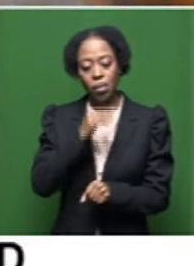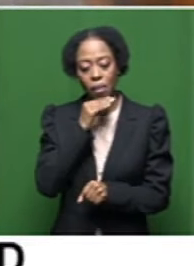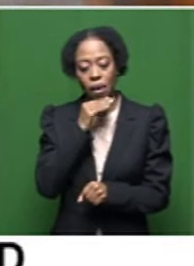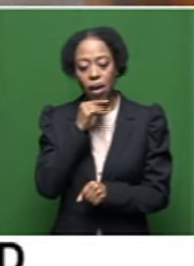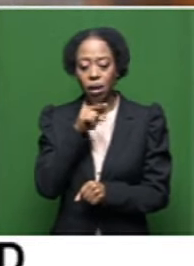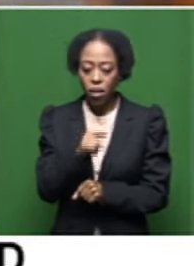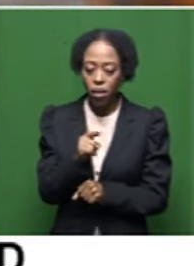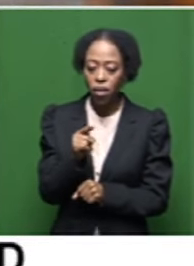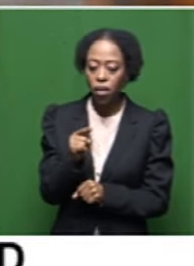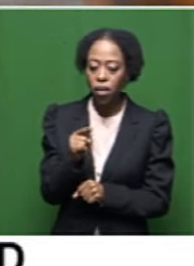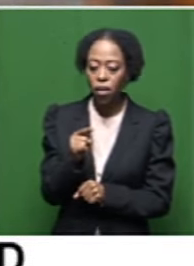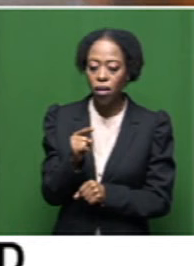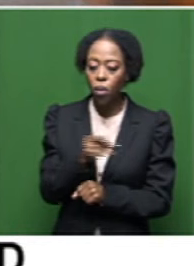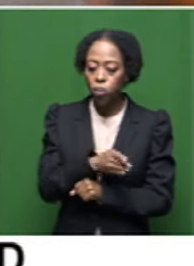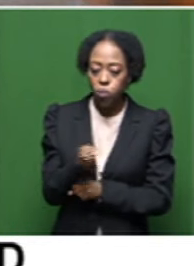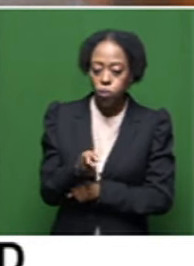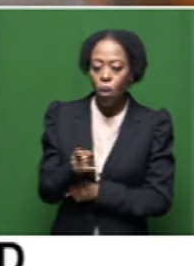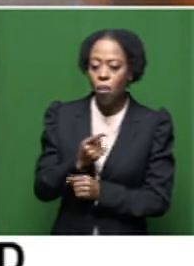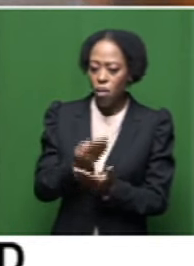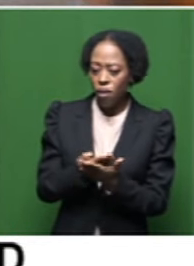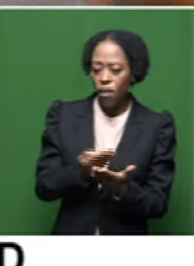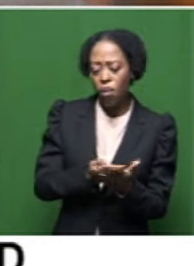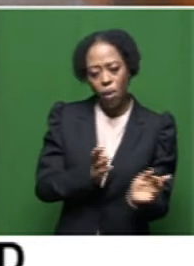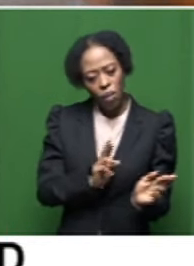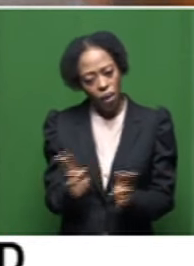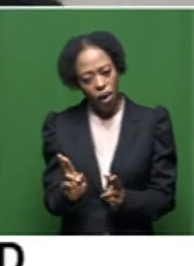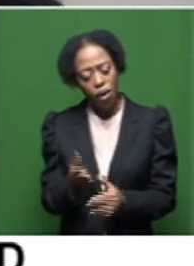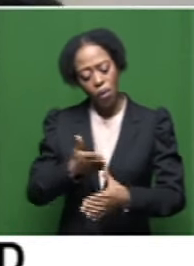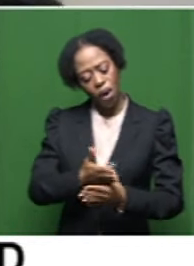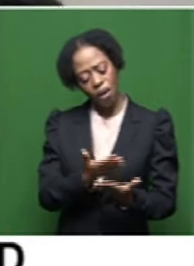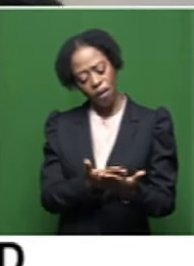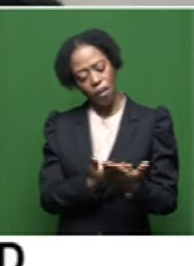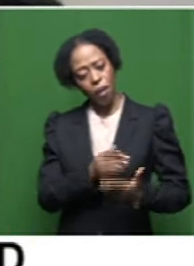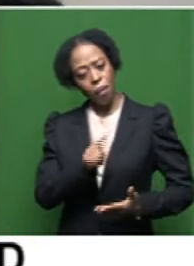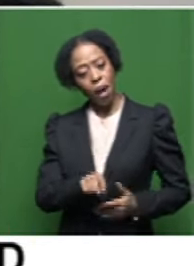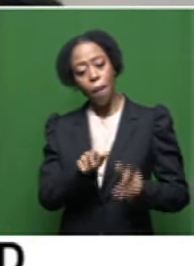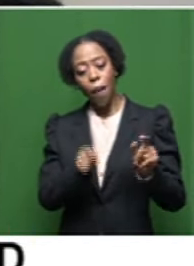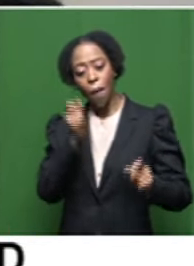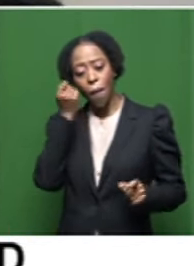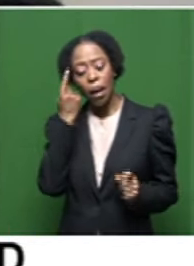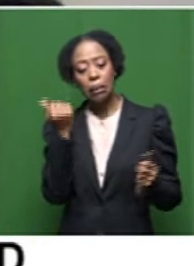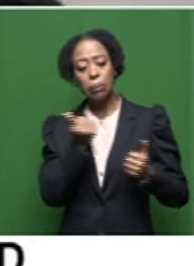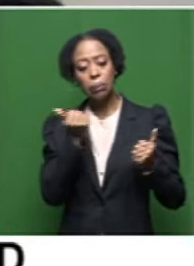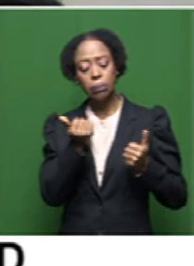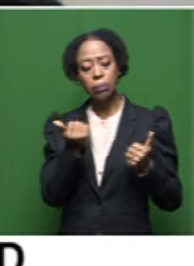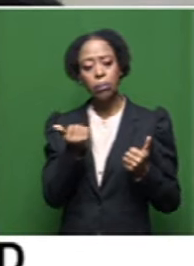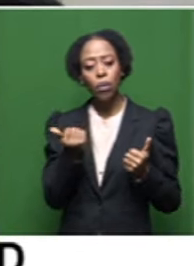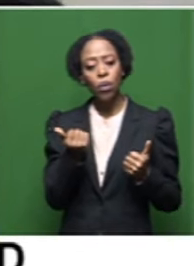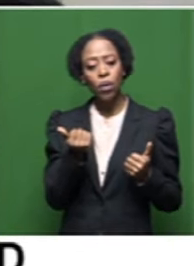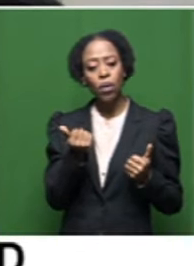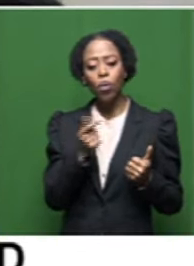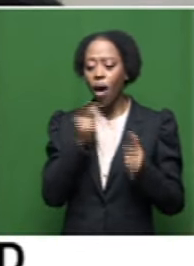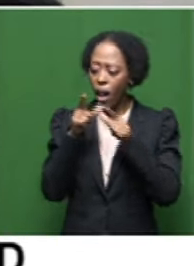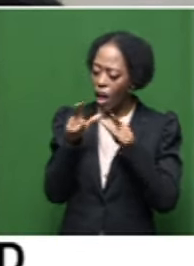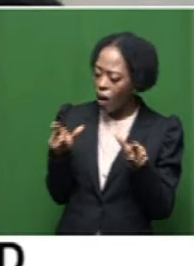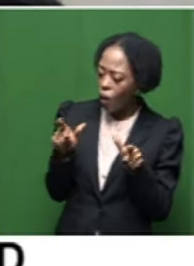step up to, to make themselves available and make their work available, people immediately understand. They resonate, they resonate, they